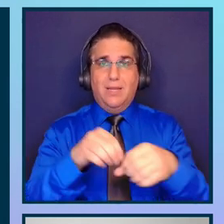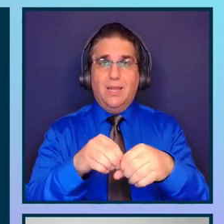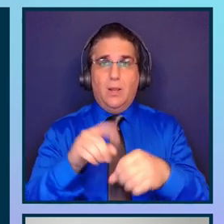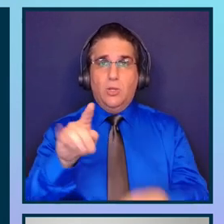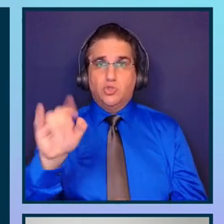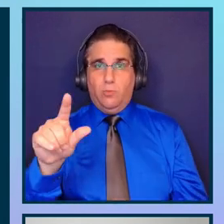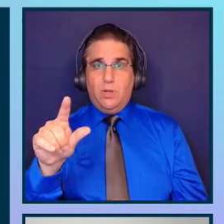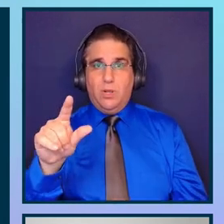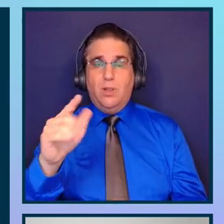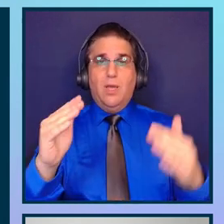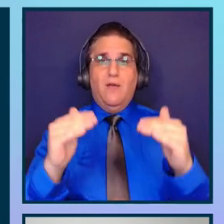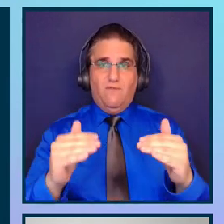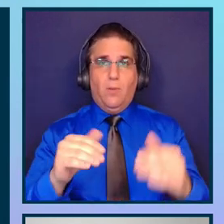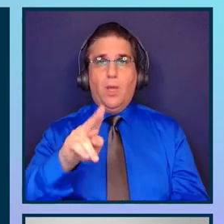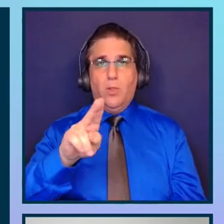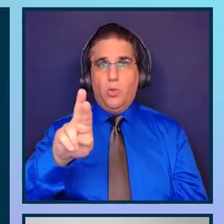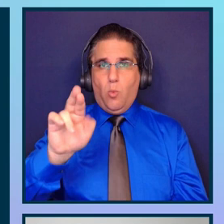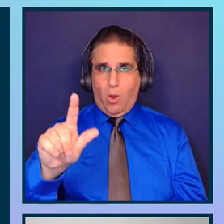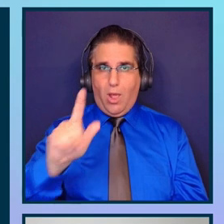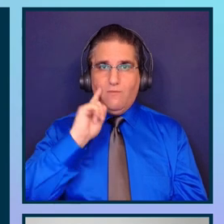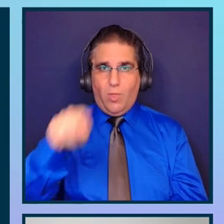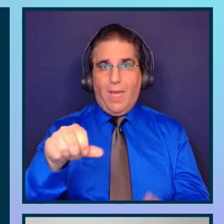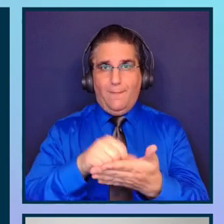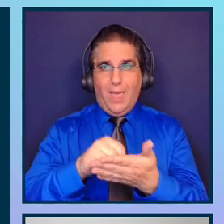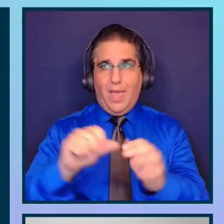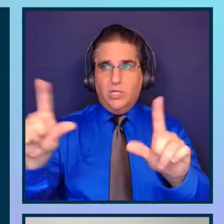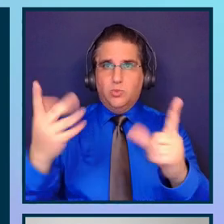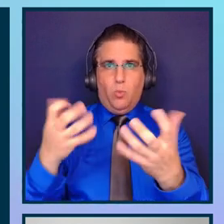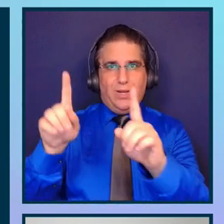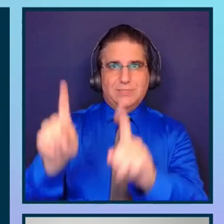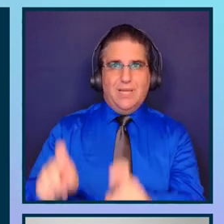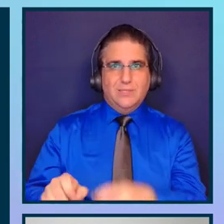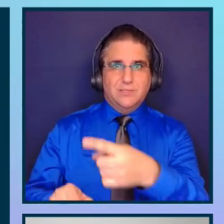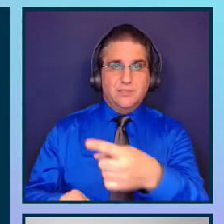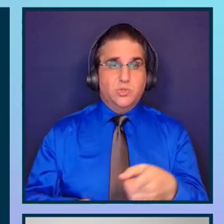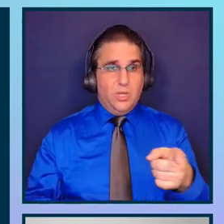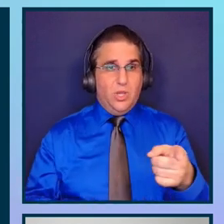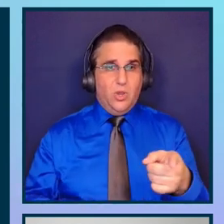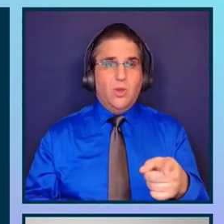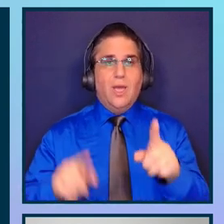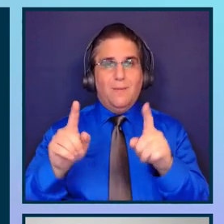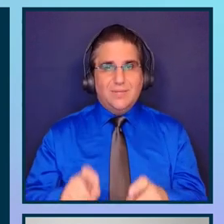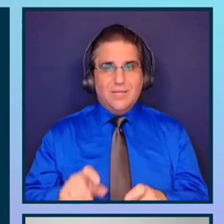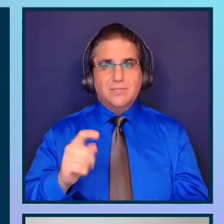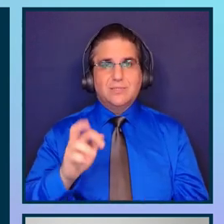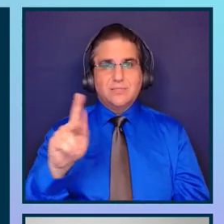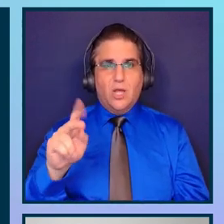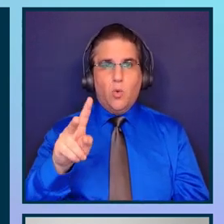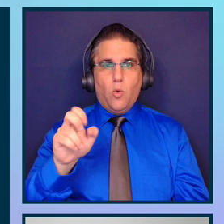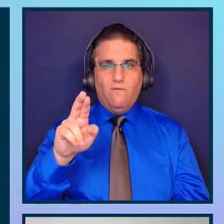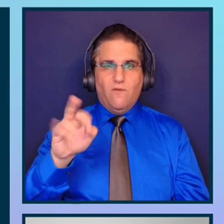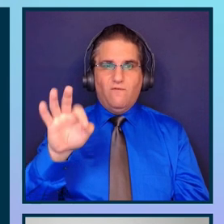followed by the URL of the page that we want to test. So, in this case, I'm testing Stack Overflow. It's a well-known website.